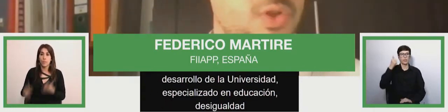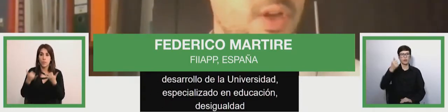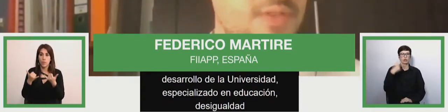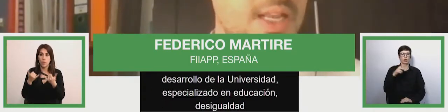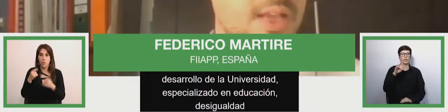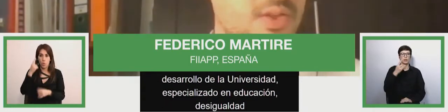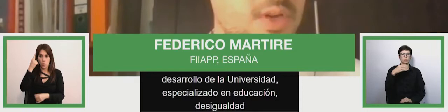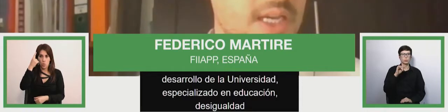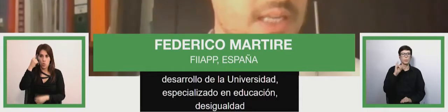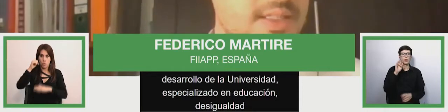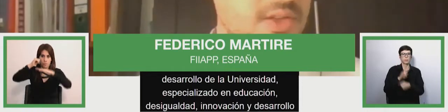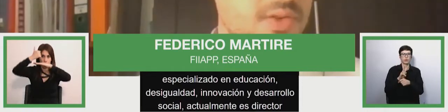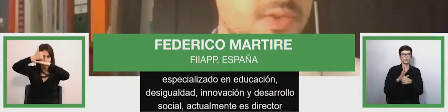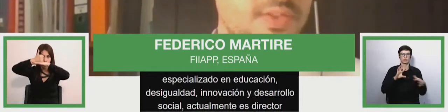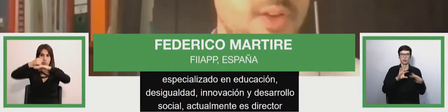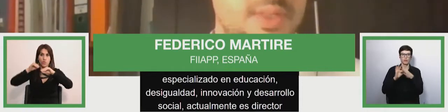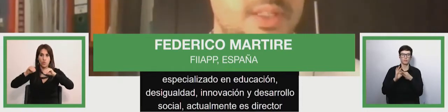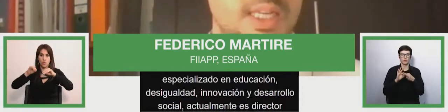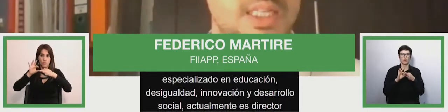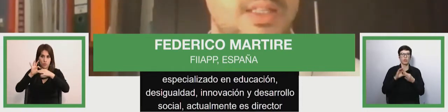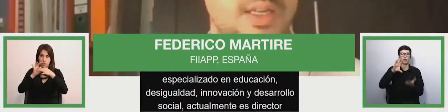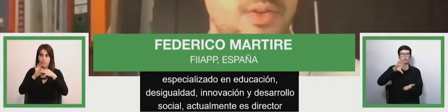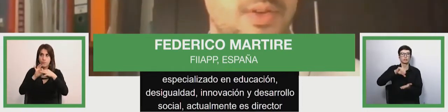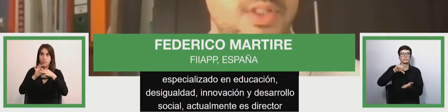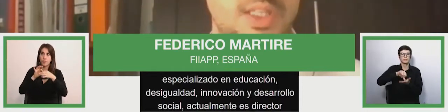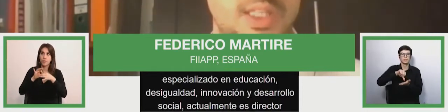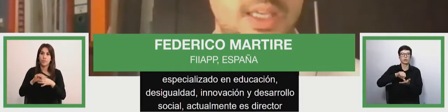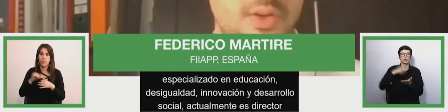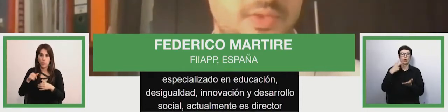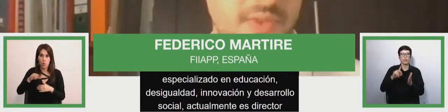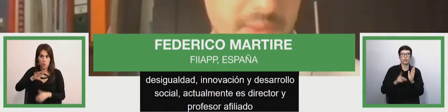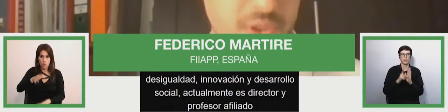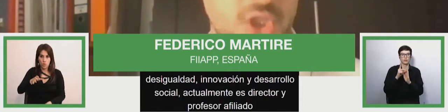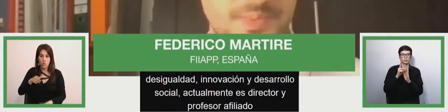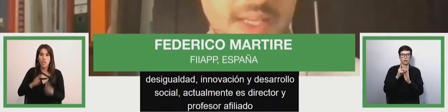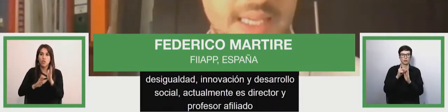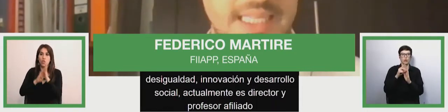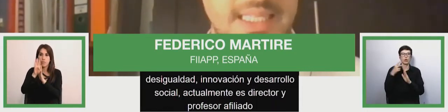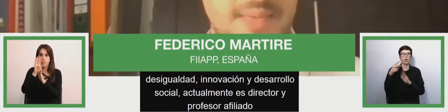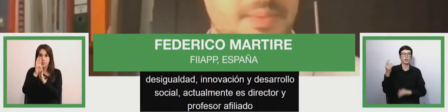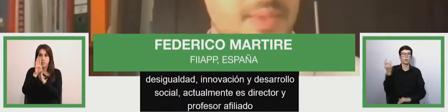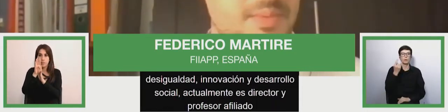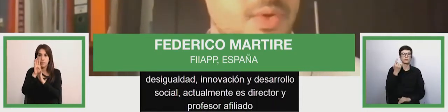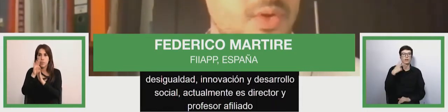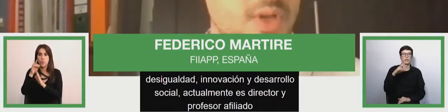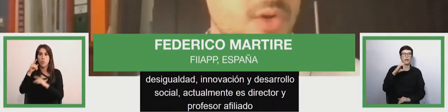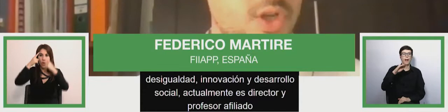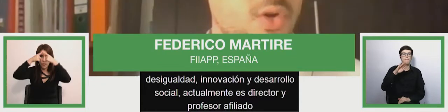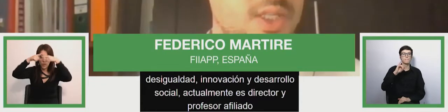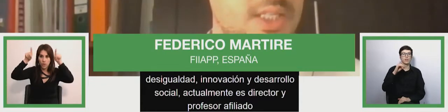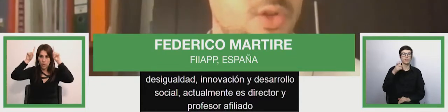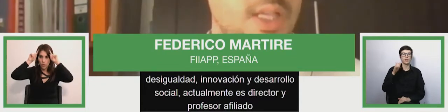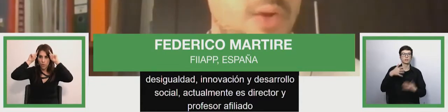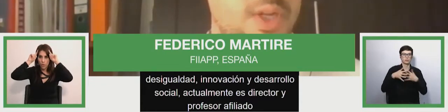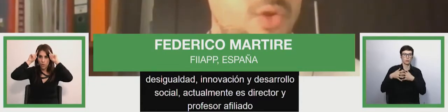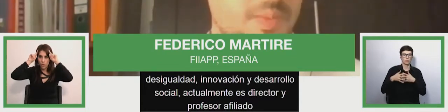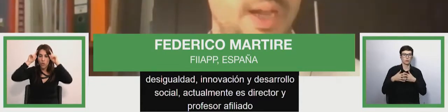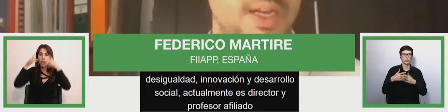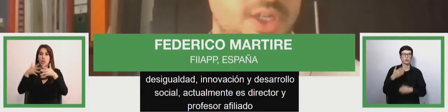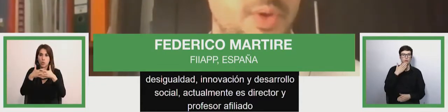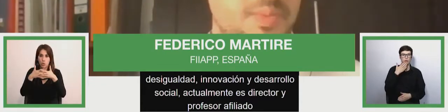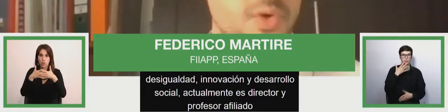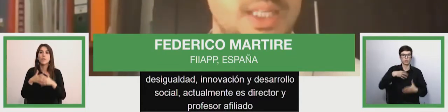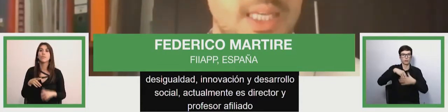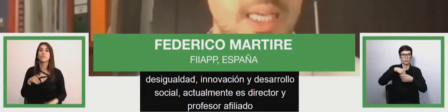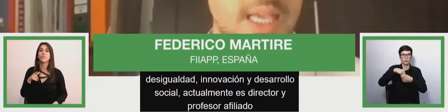of Development Studies in Cambridge University, also member of the UNESCO and co